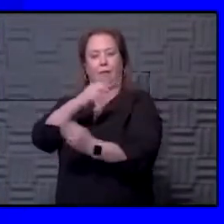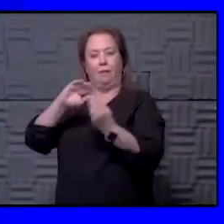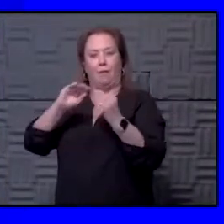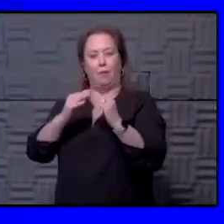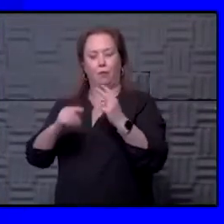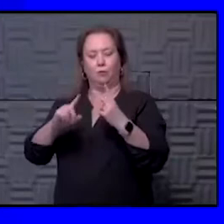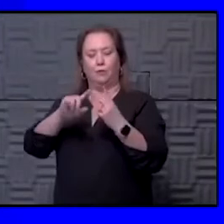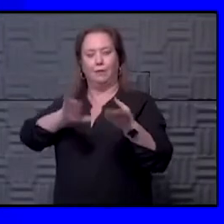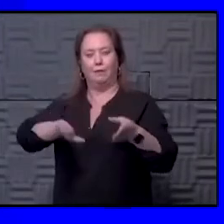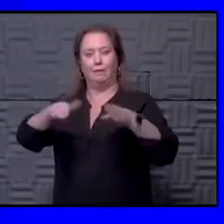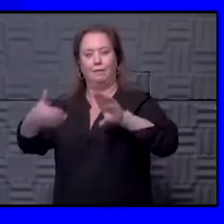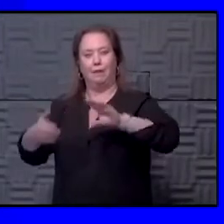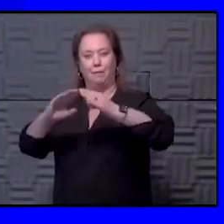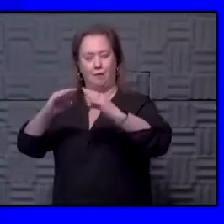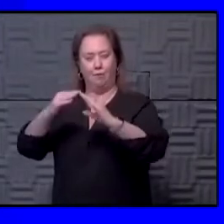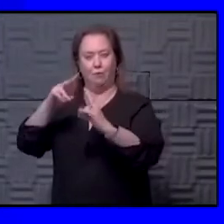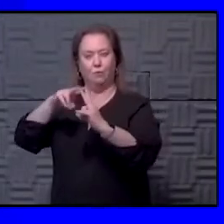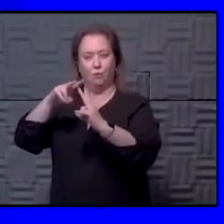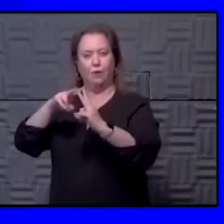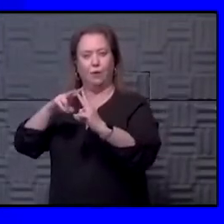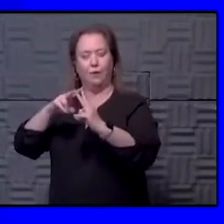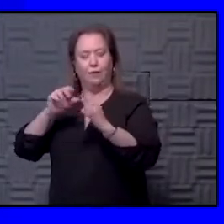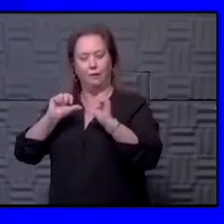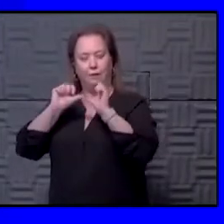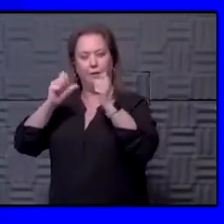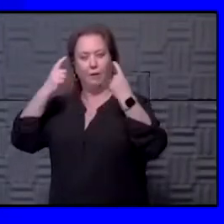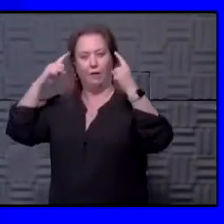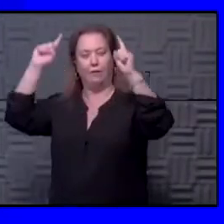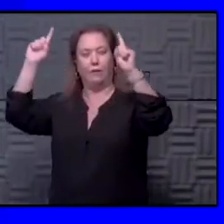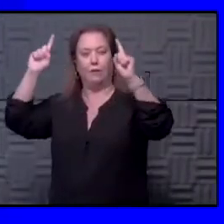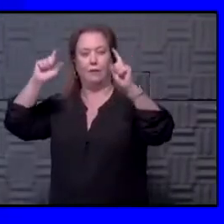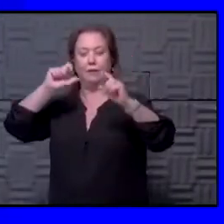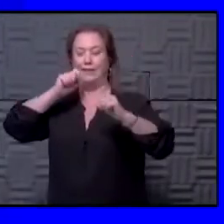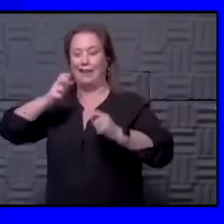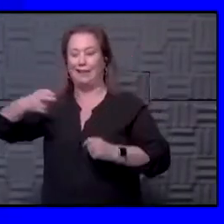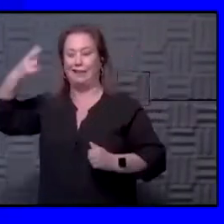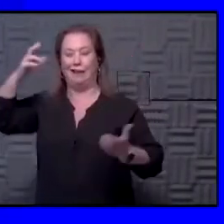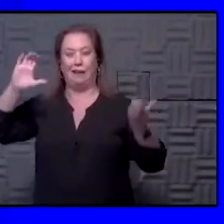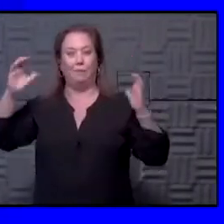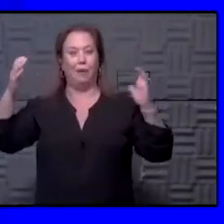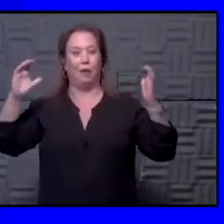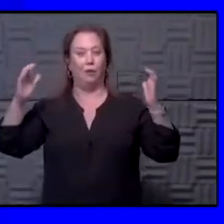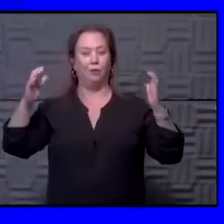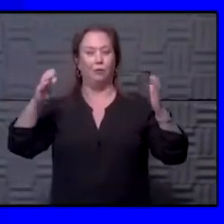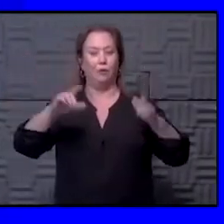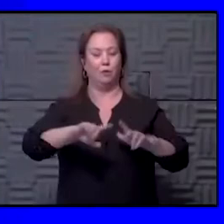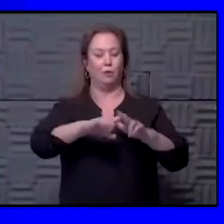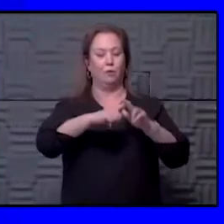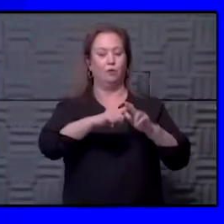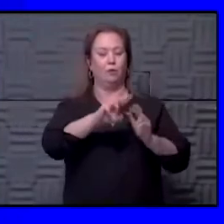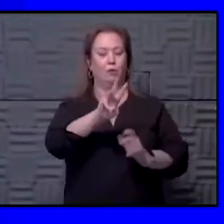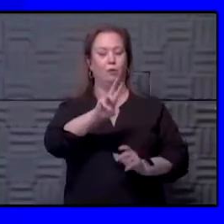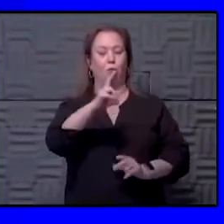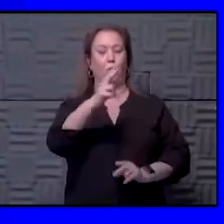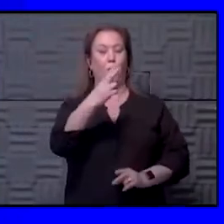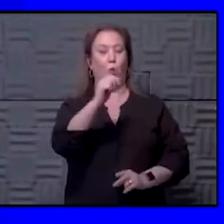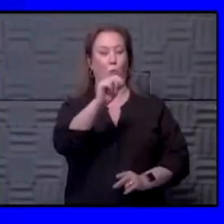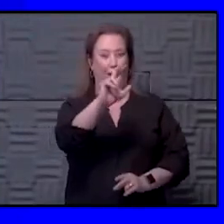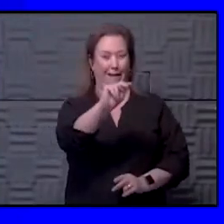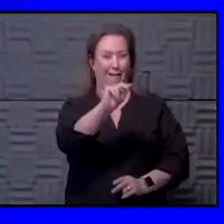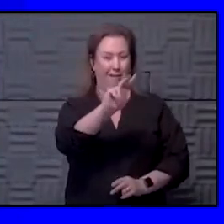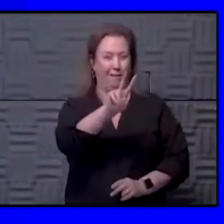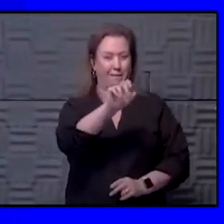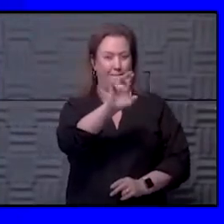death, which it does look to have continued efficacy, although not as high from these kind of original Wuhan variant issues.